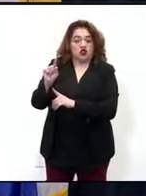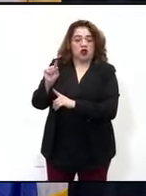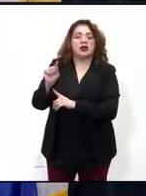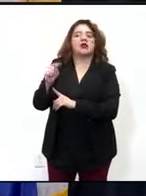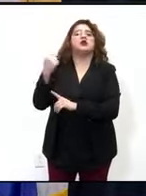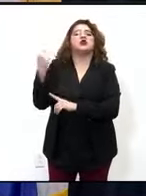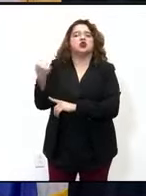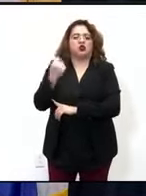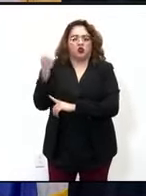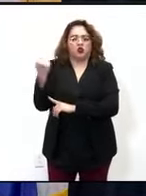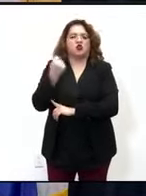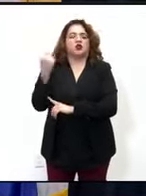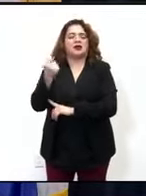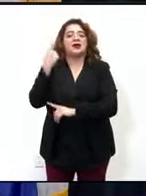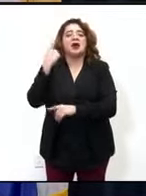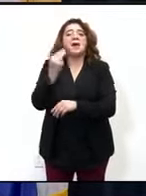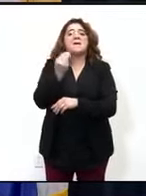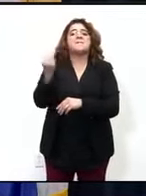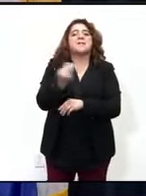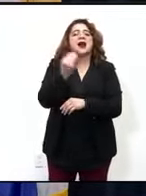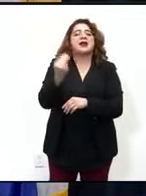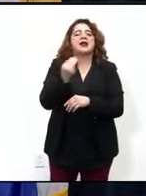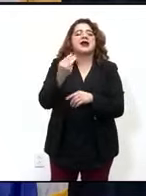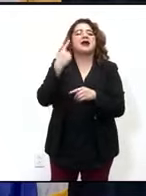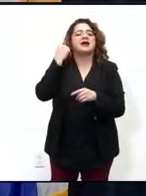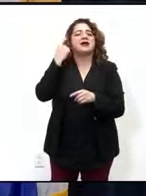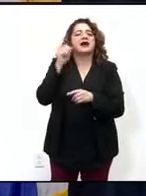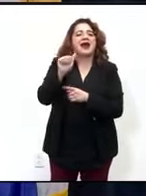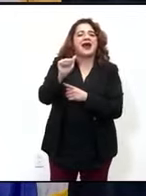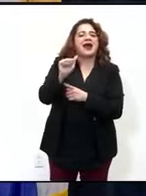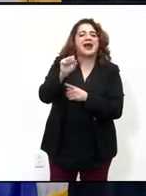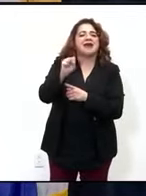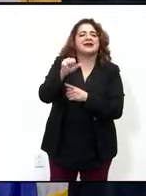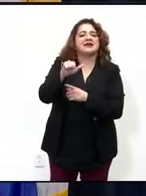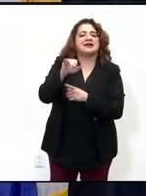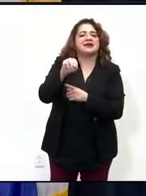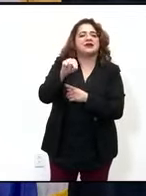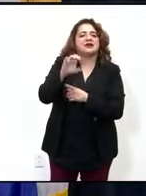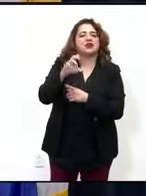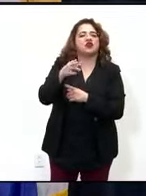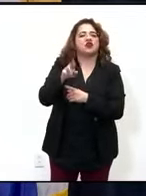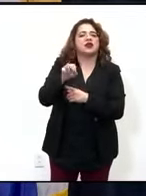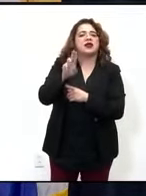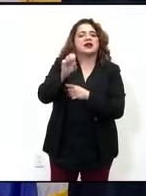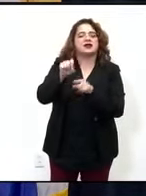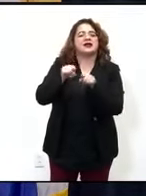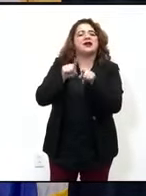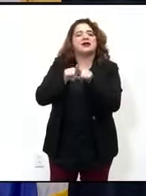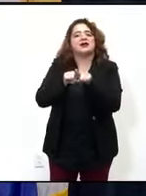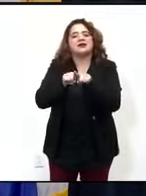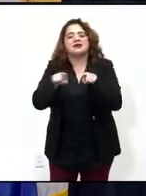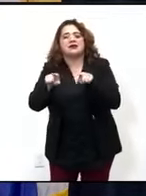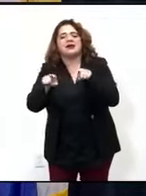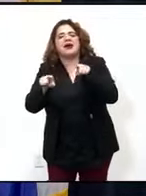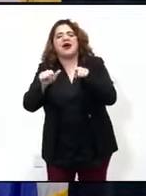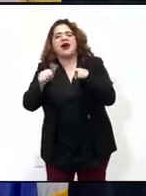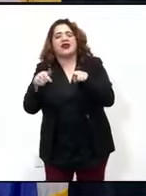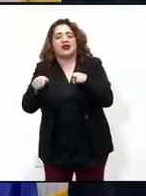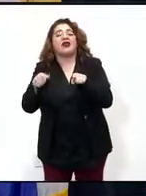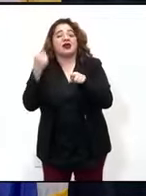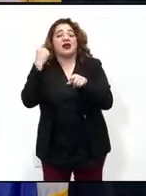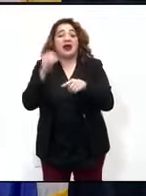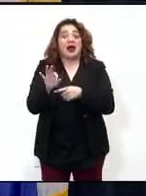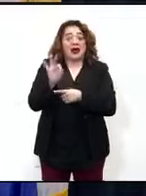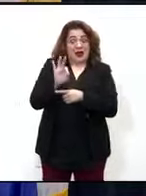the Monday is a scheduled asynchronous day in our middle school program and then April 26 is our plan for grades 9 through